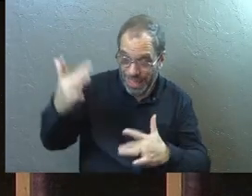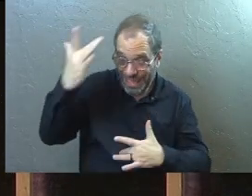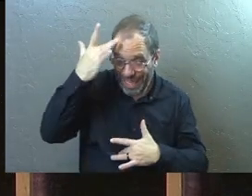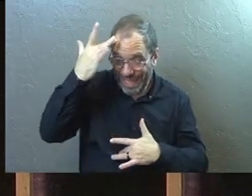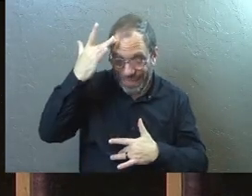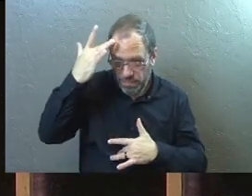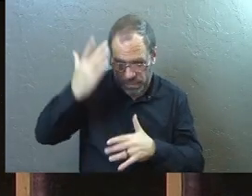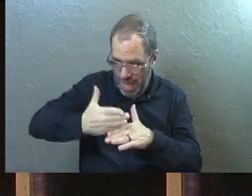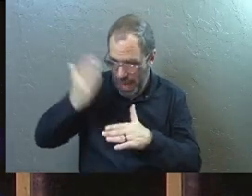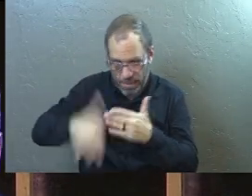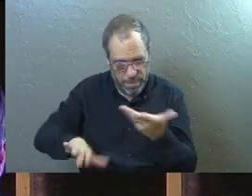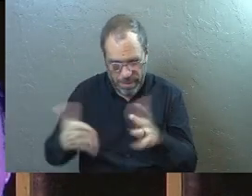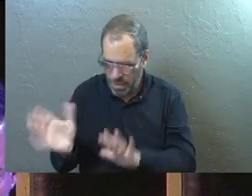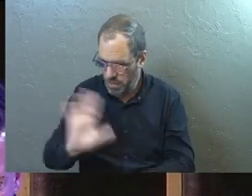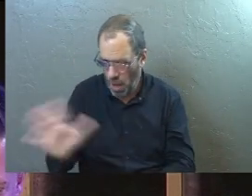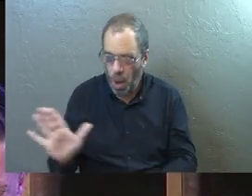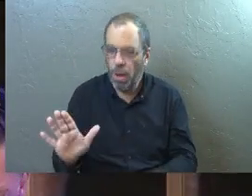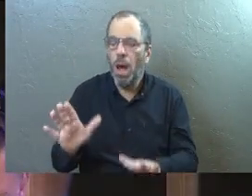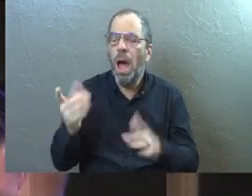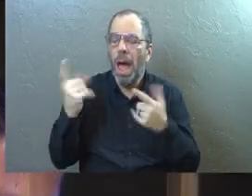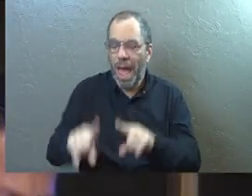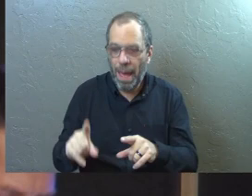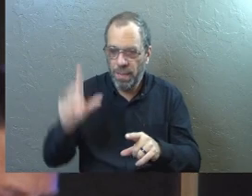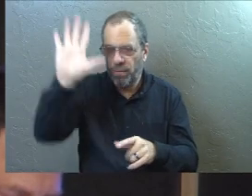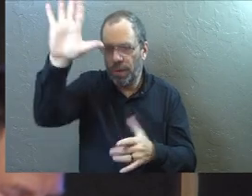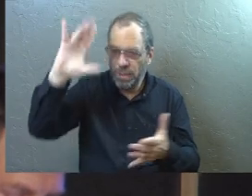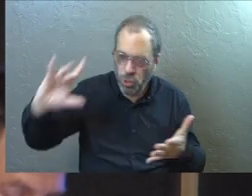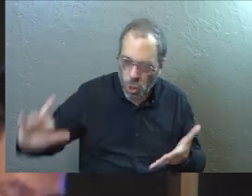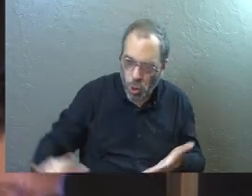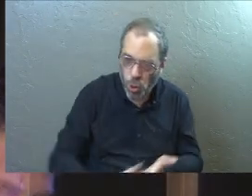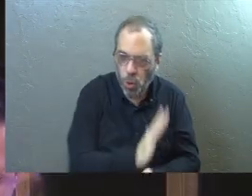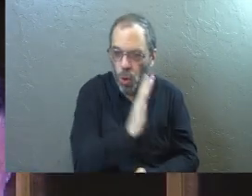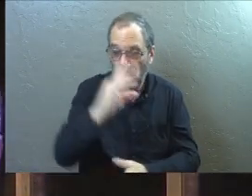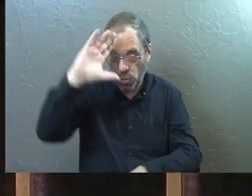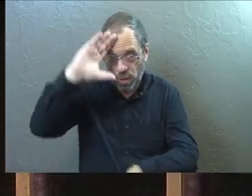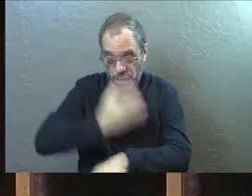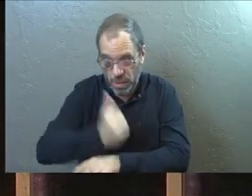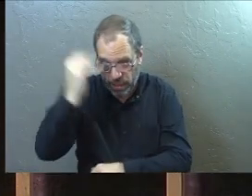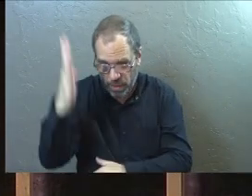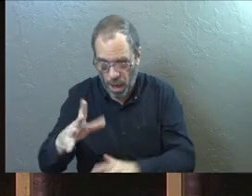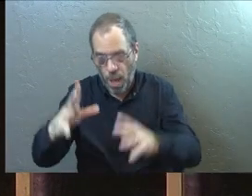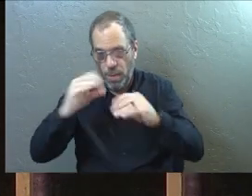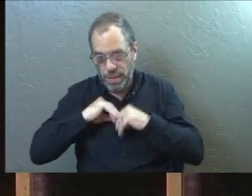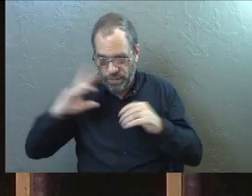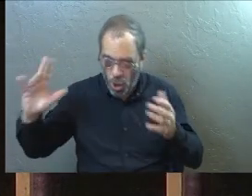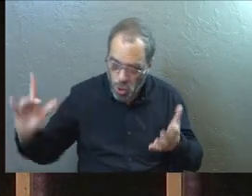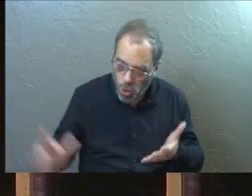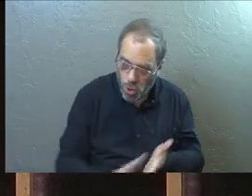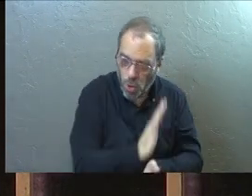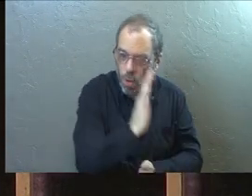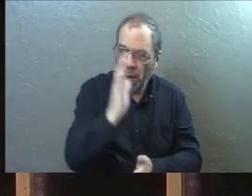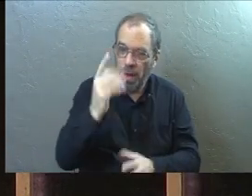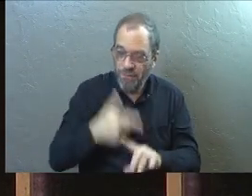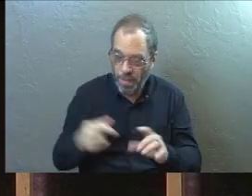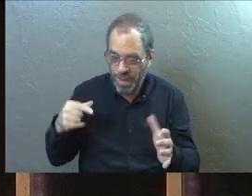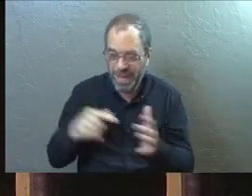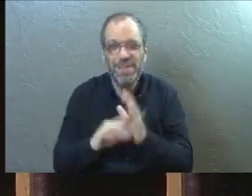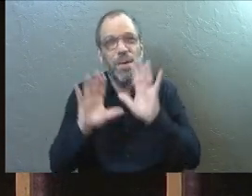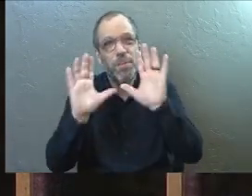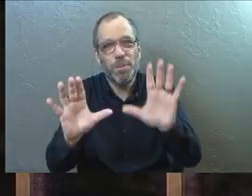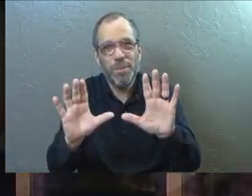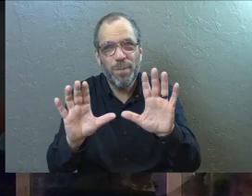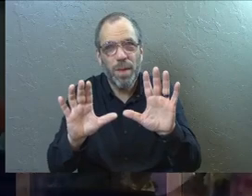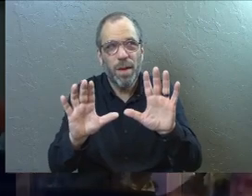will not end in death. No, it happened for the glory of God. So the son of God will receive glory from this. Now,